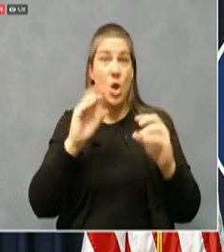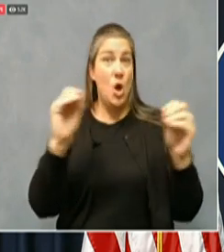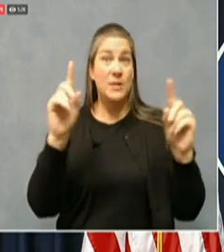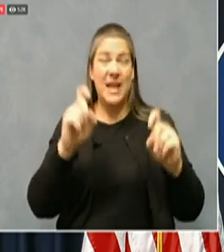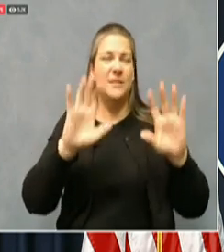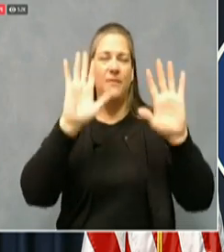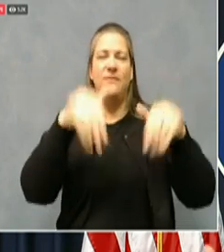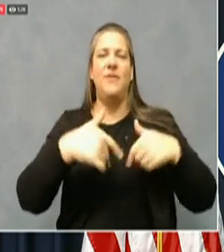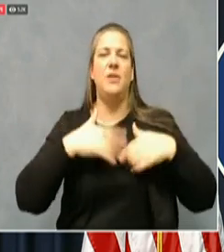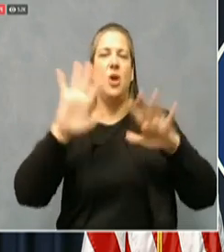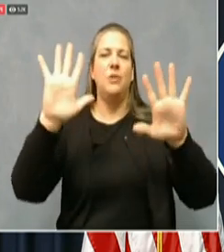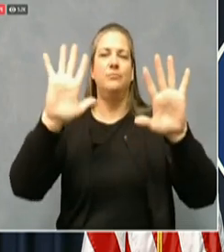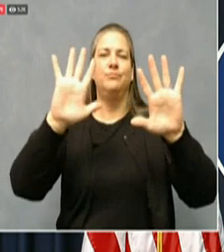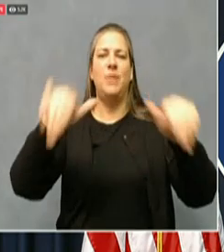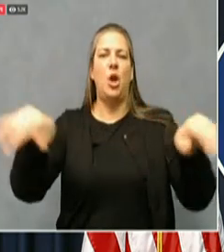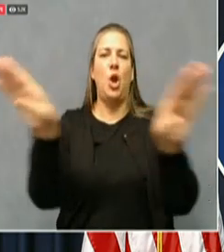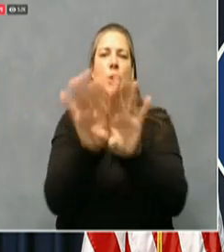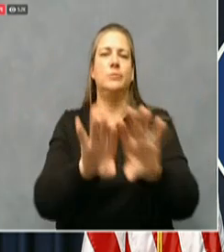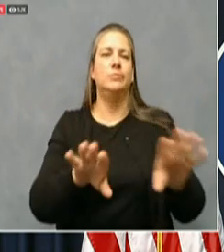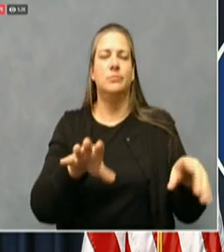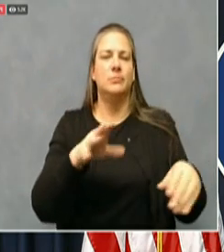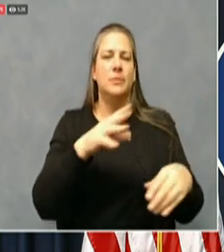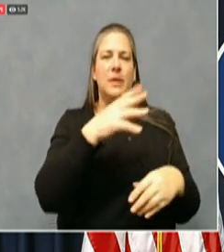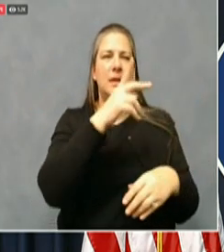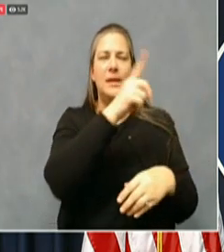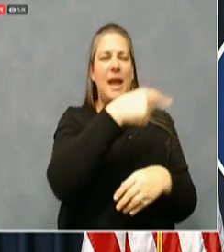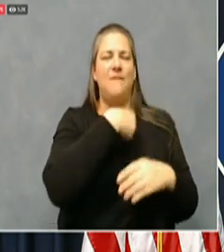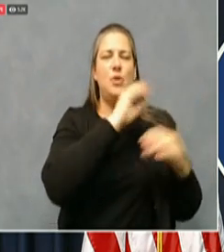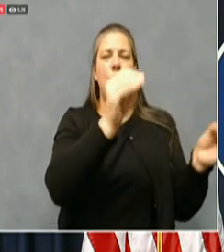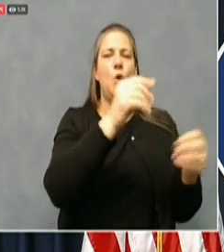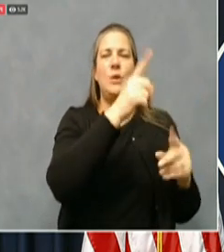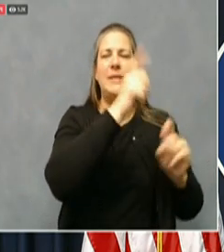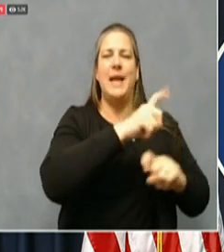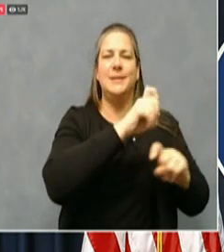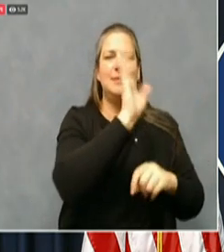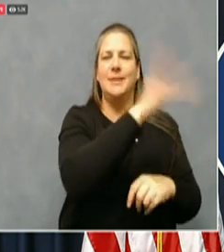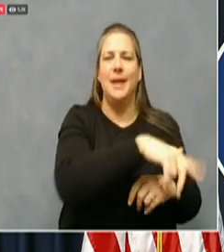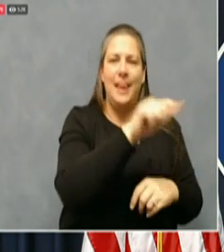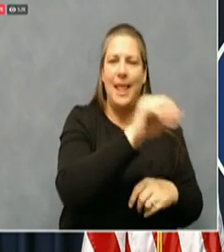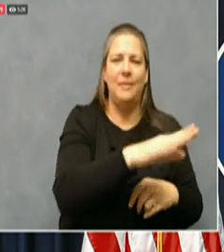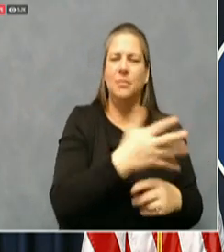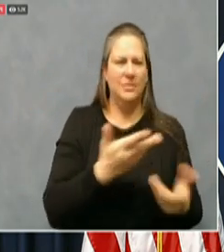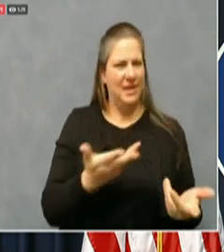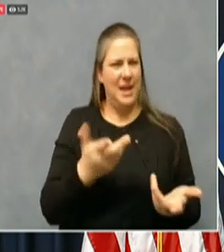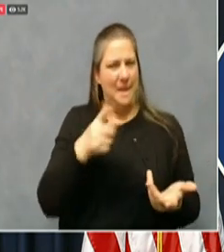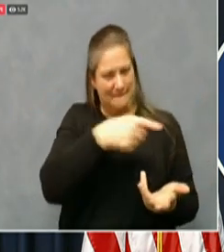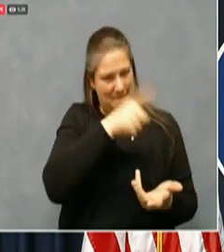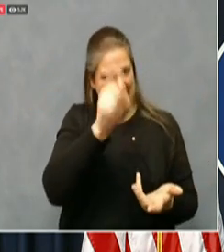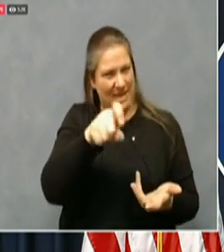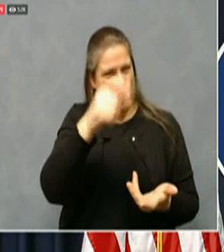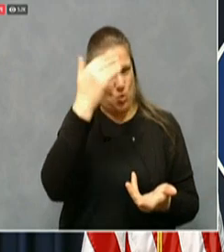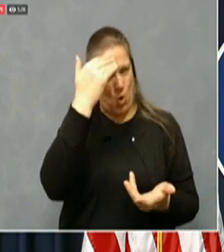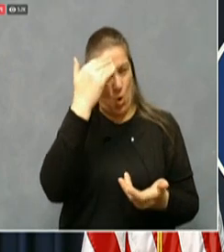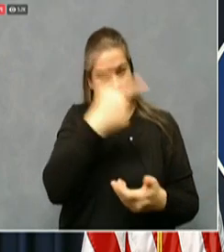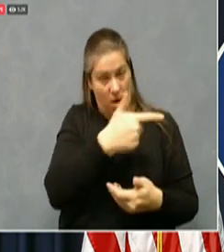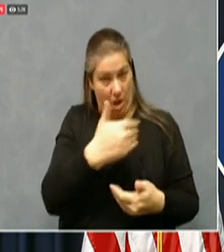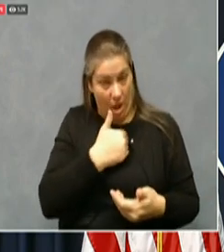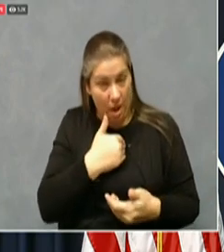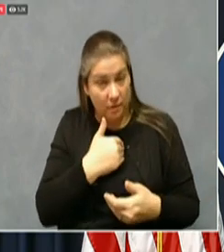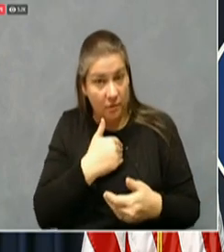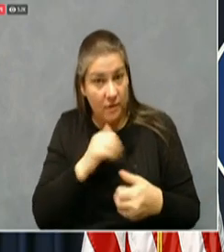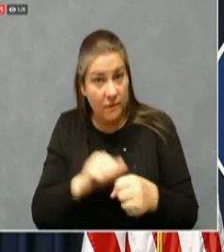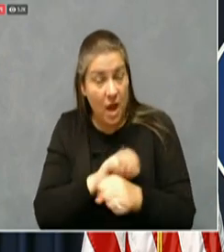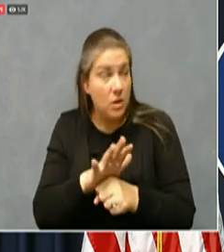know if they're positive. If they're positive, they can't get a call that tells them the things that they should or should not do. Then the virus spreads,